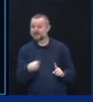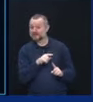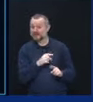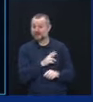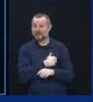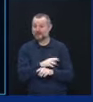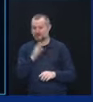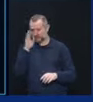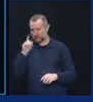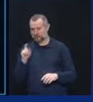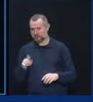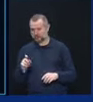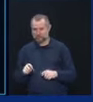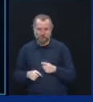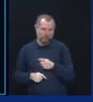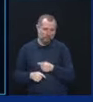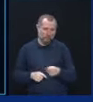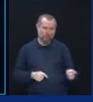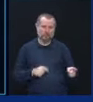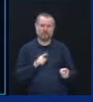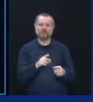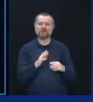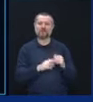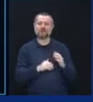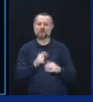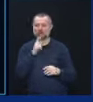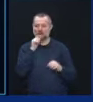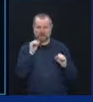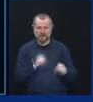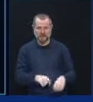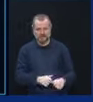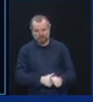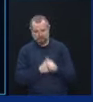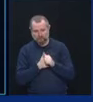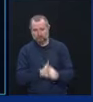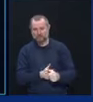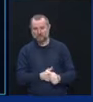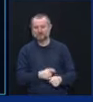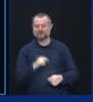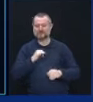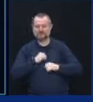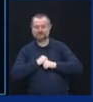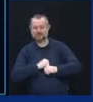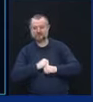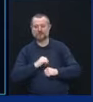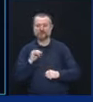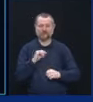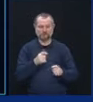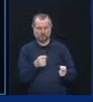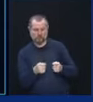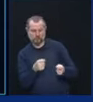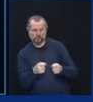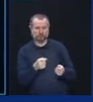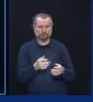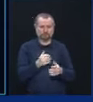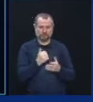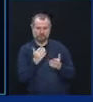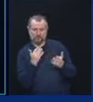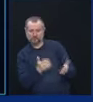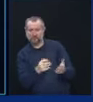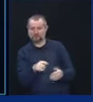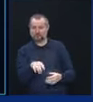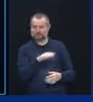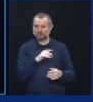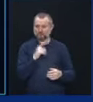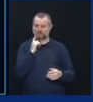go to the facility with the ability to adhere to infection preventions and control recommendations for care of COVID